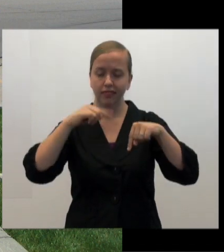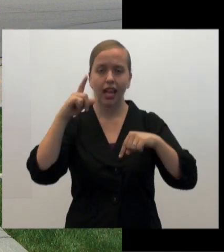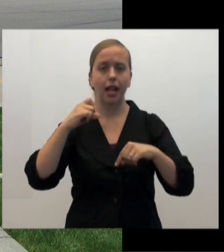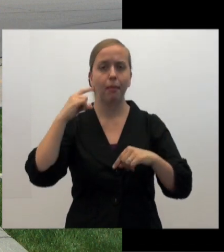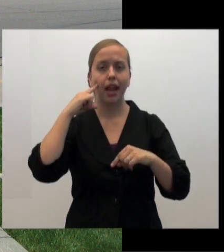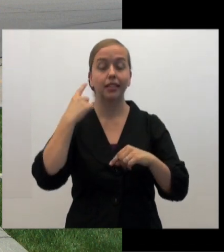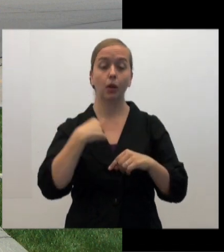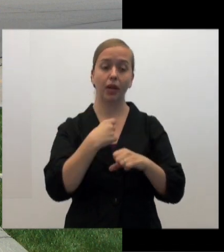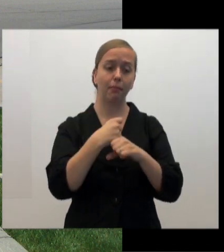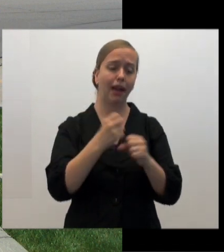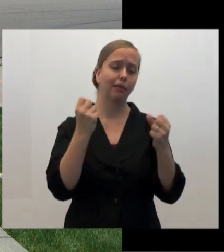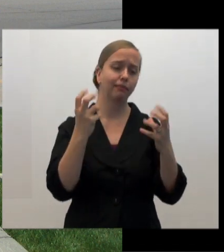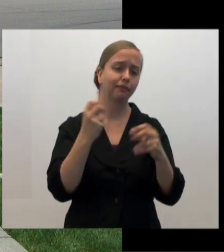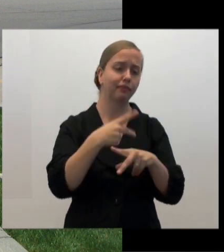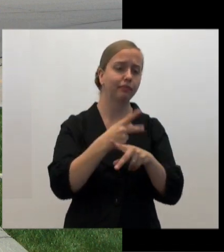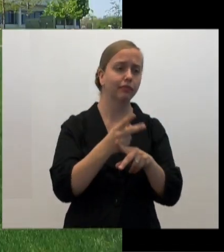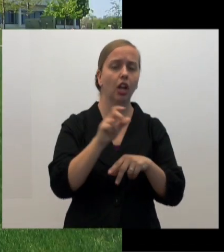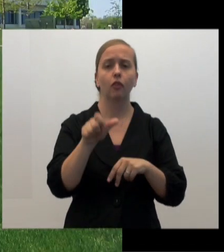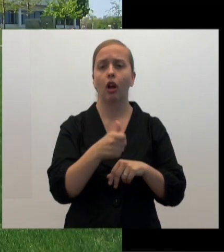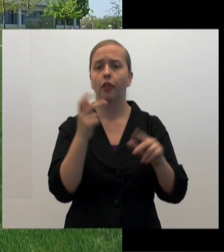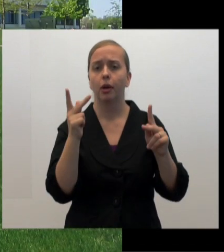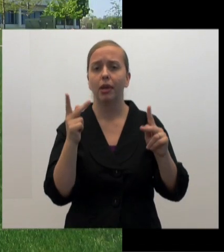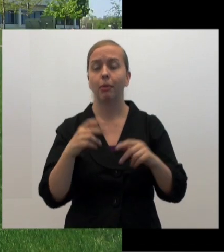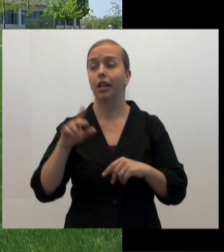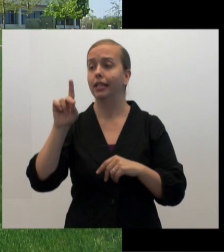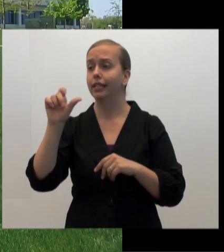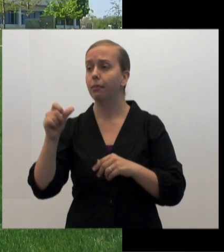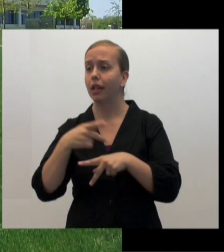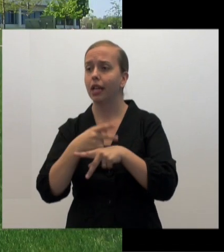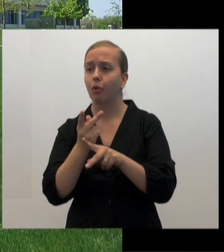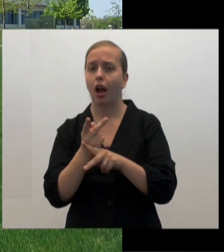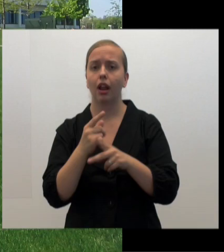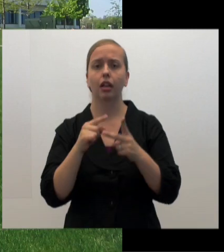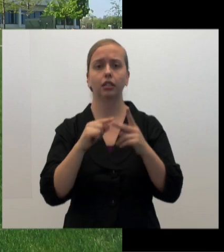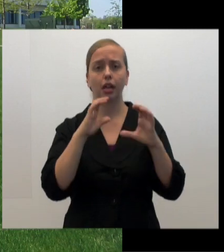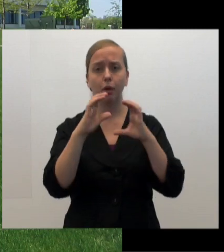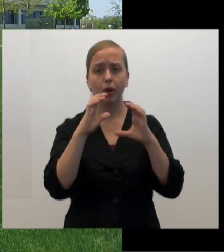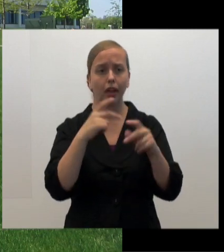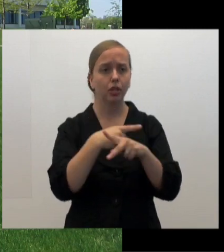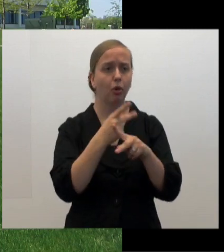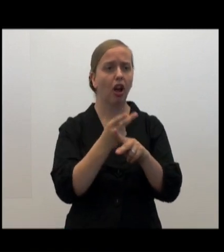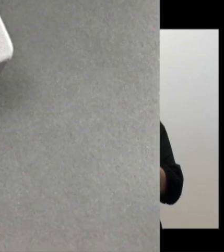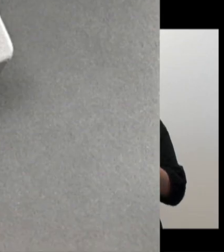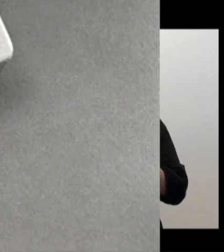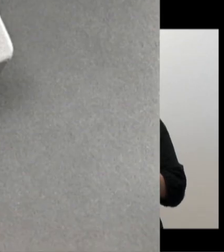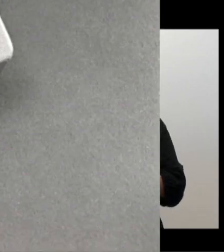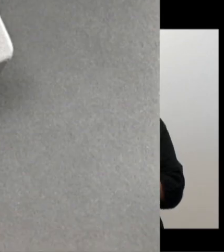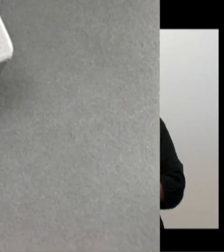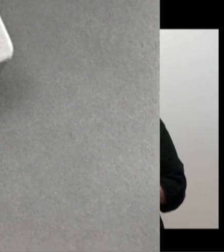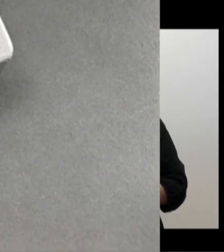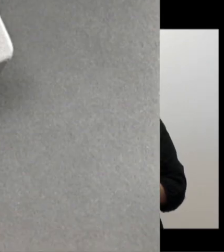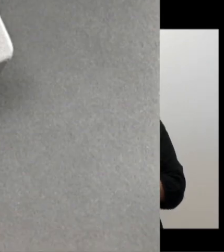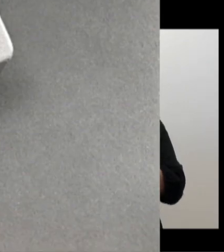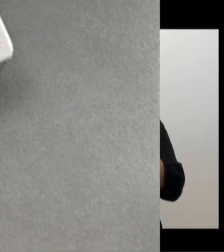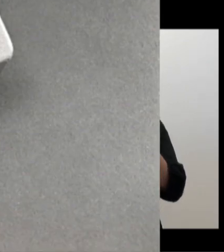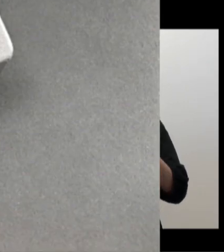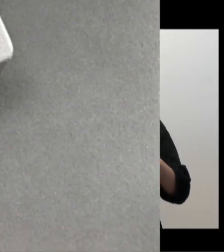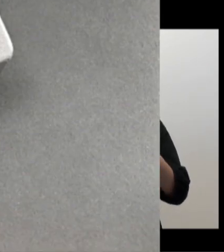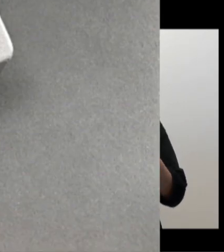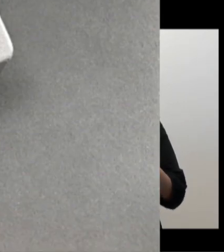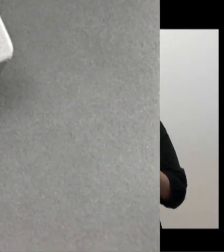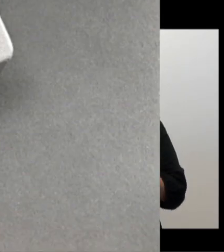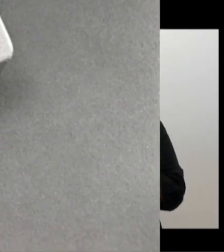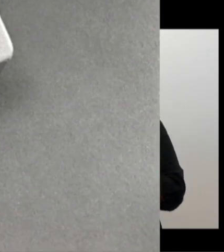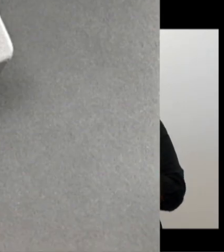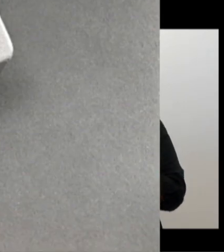But we also make a number of products for other people, including other disability products, but also commercial products. When all was said and done, I think we had